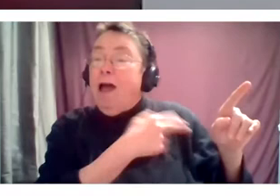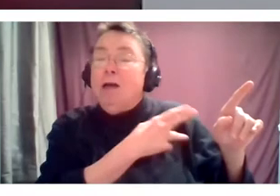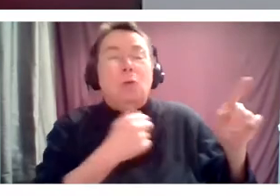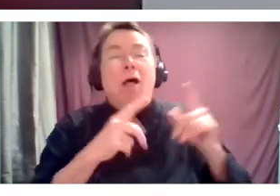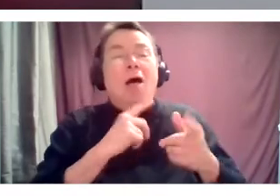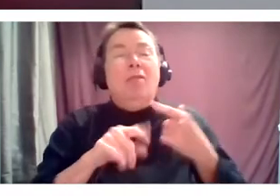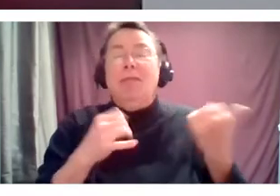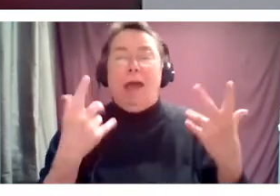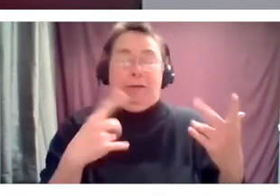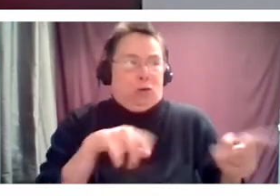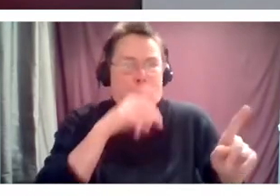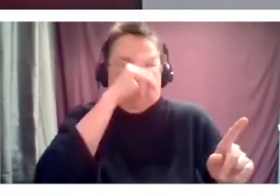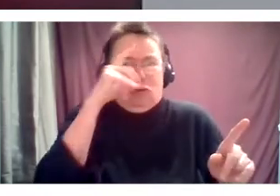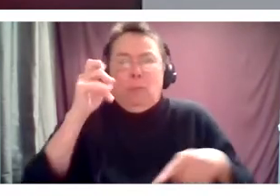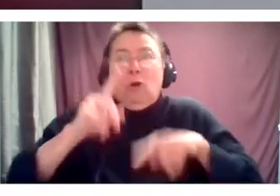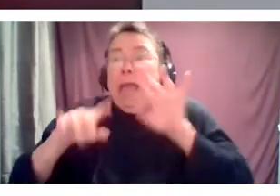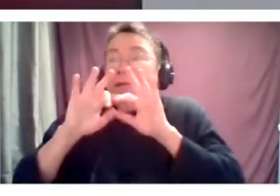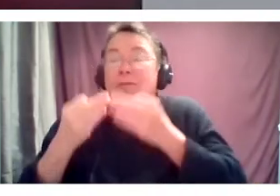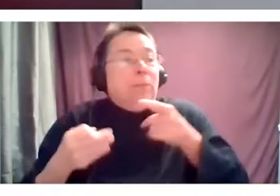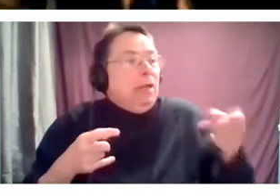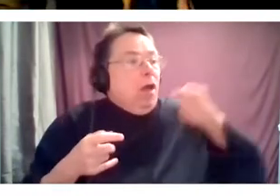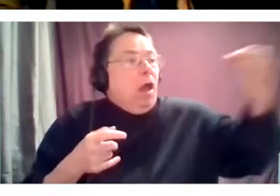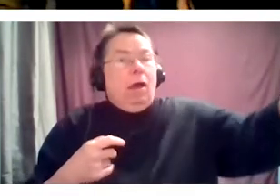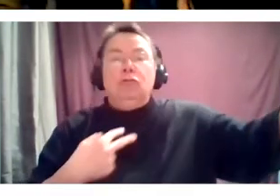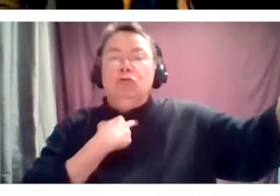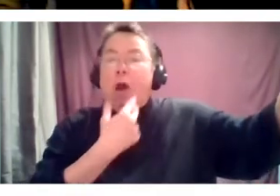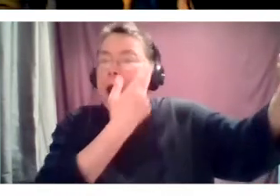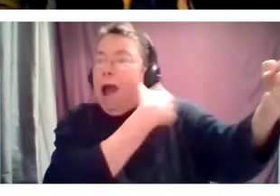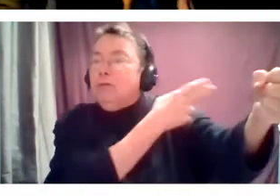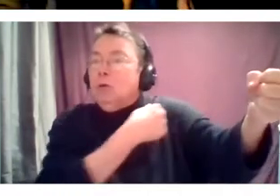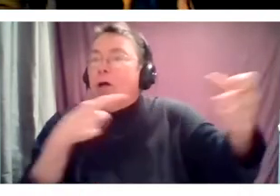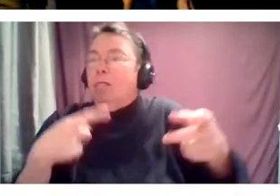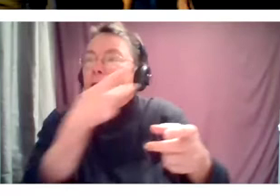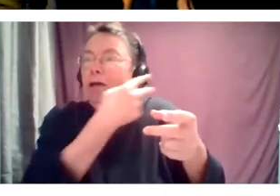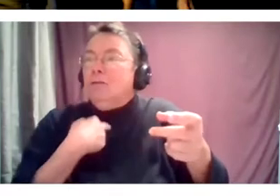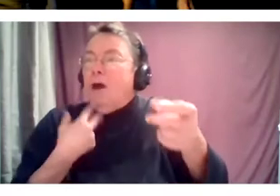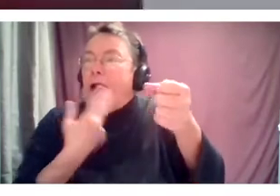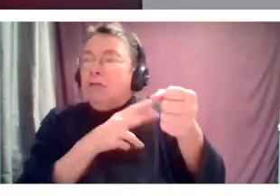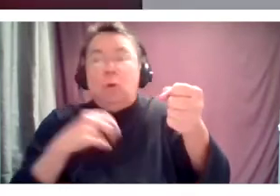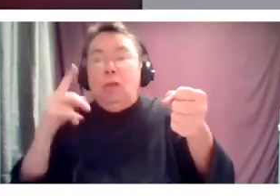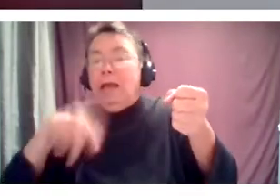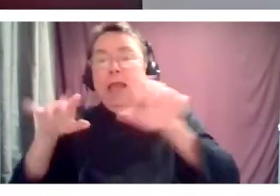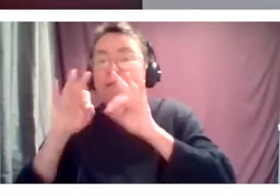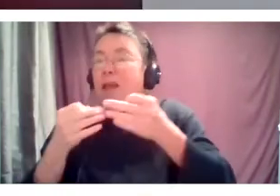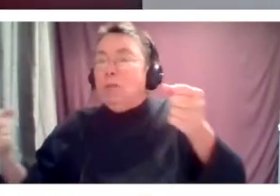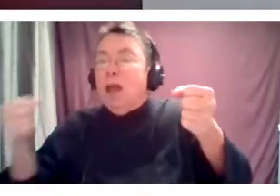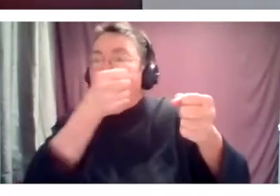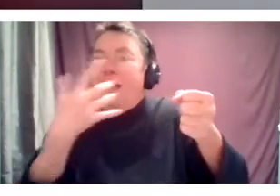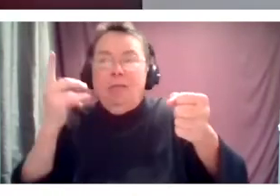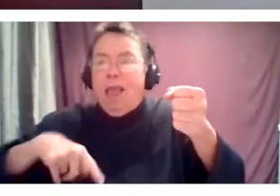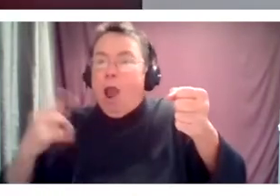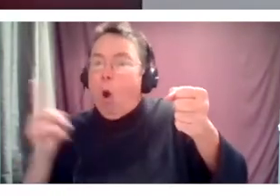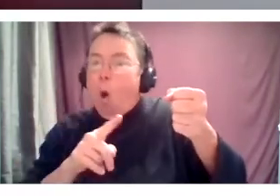have family with them while they were having their treatments. But through that, we learned a lot of new skills for performing.